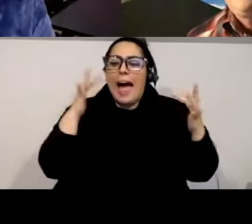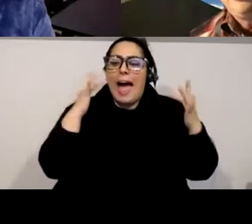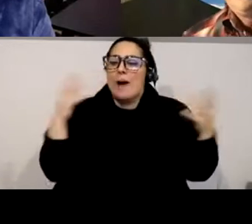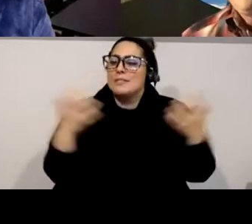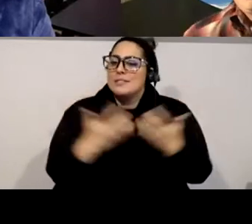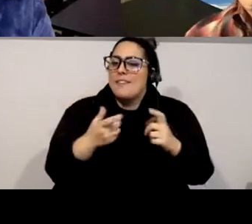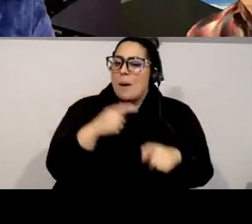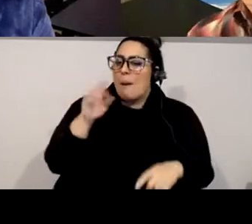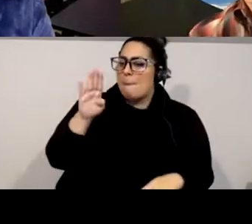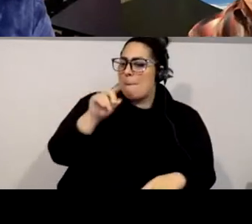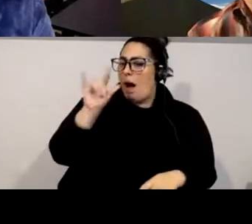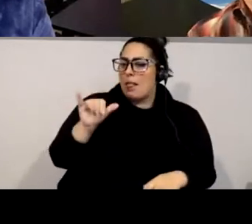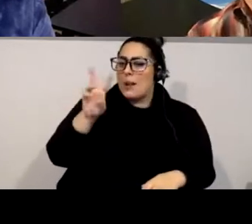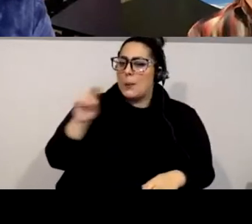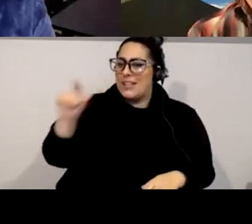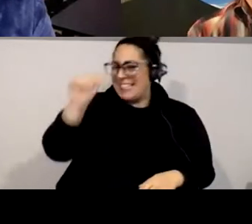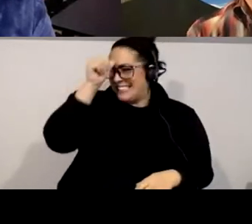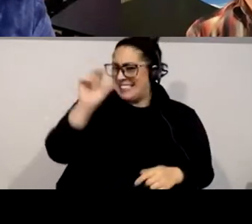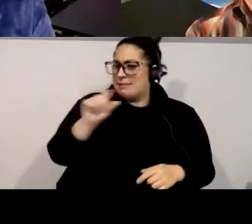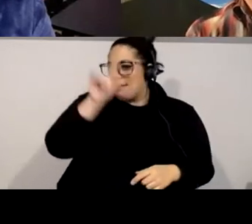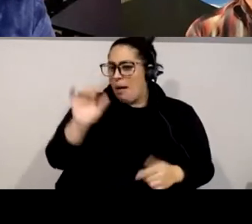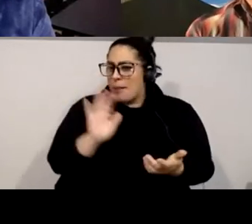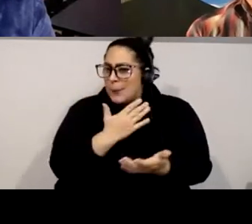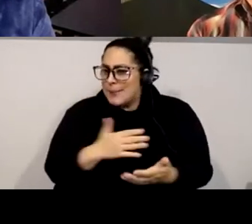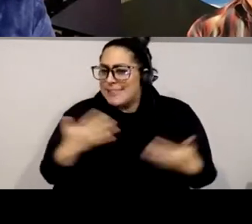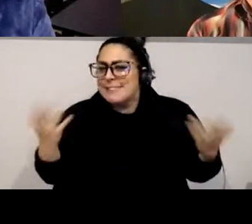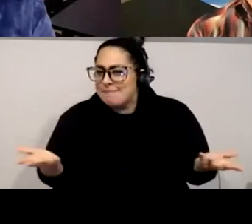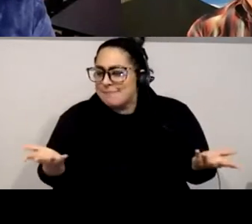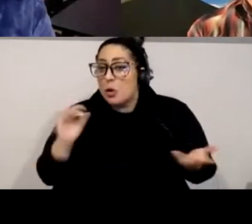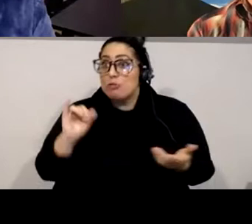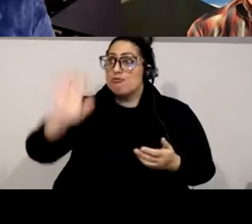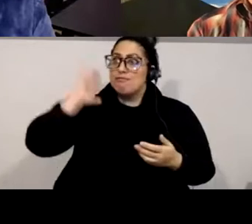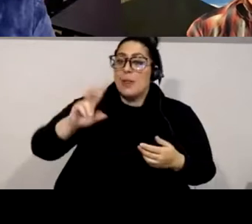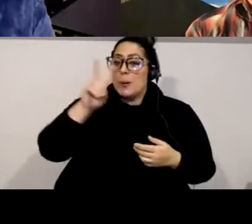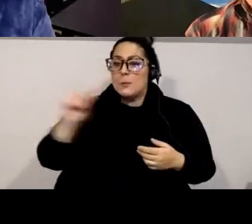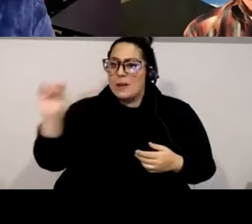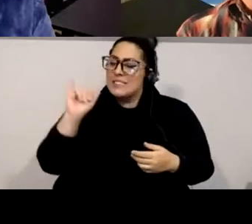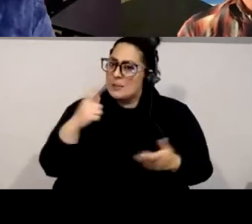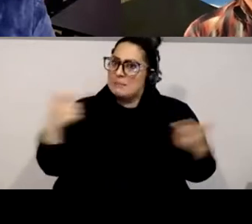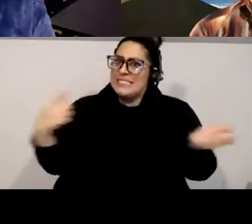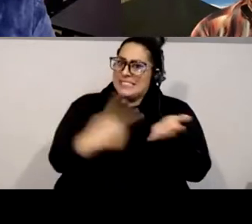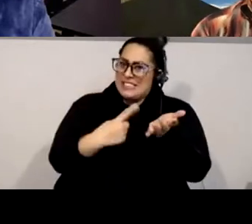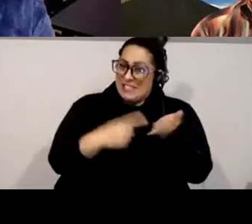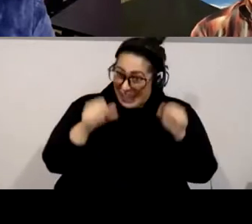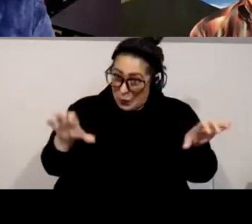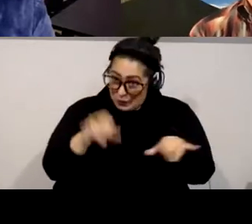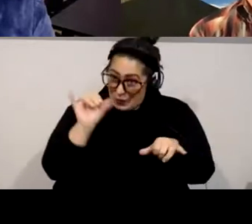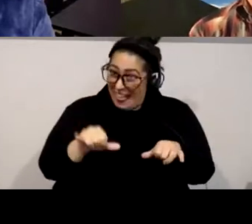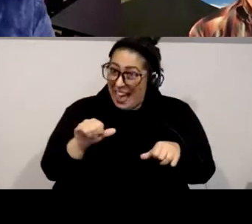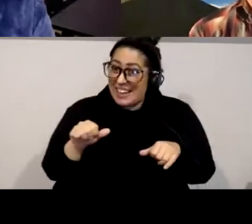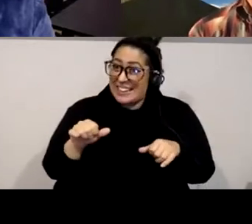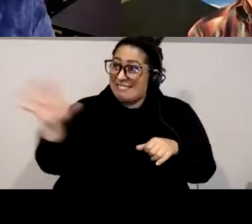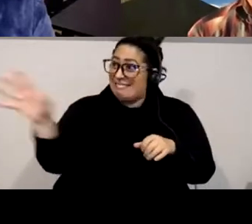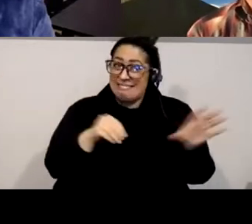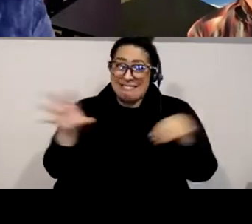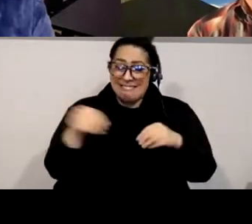there was a lot of discussion back then about it i the the this is where the this is